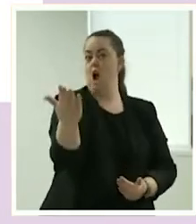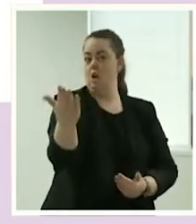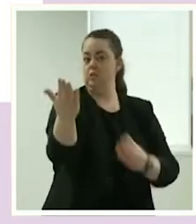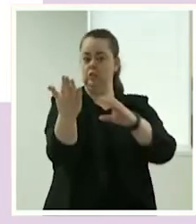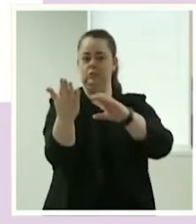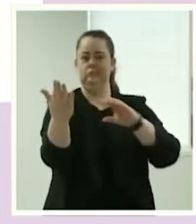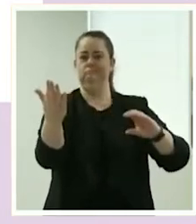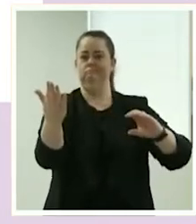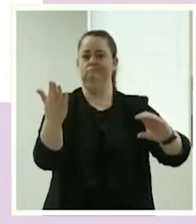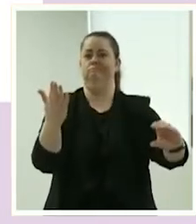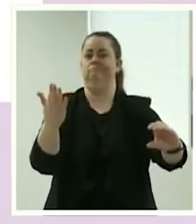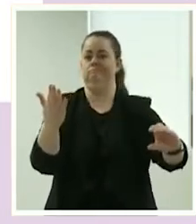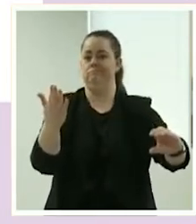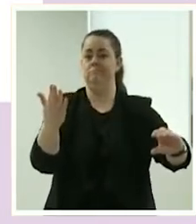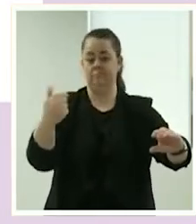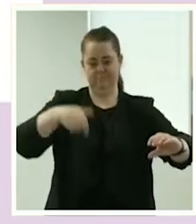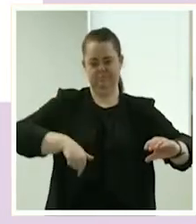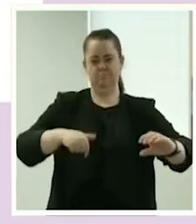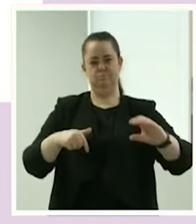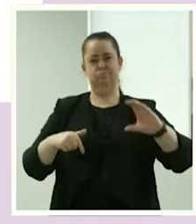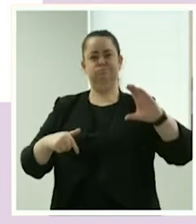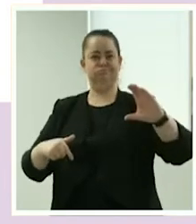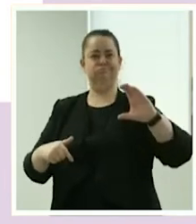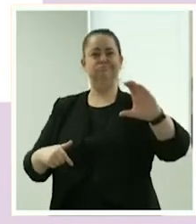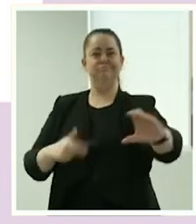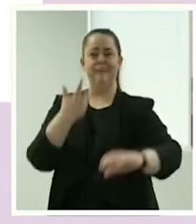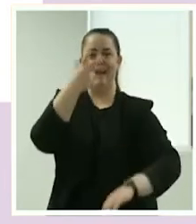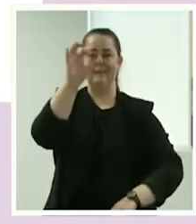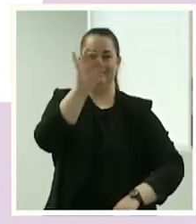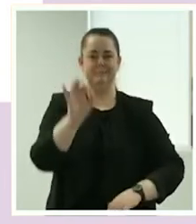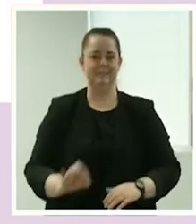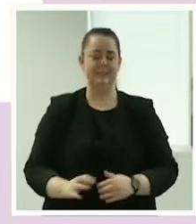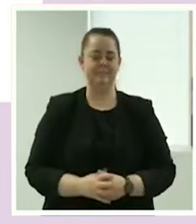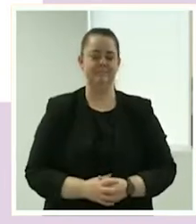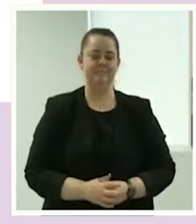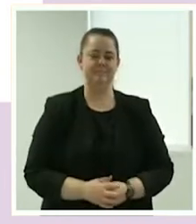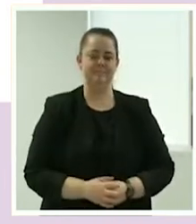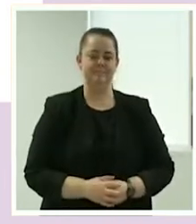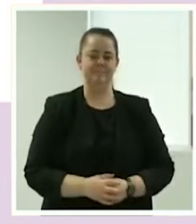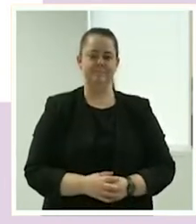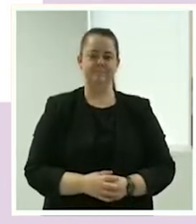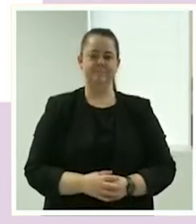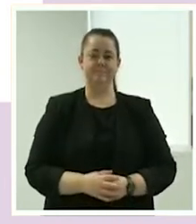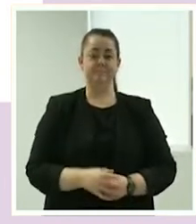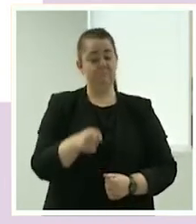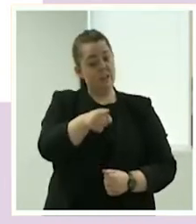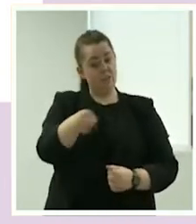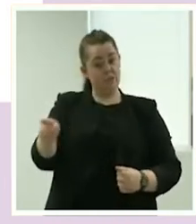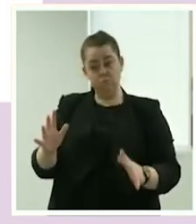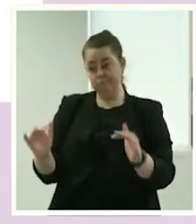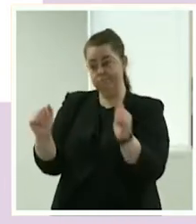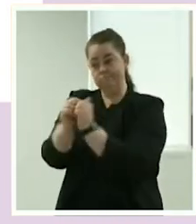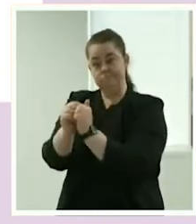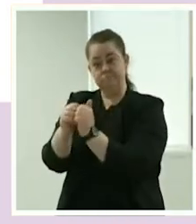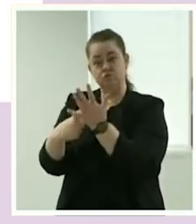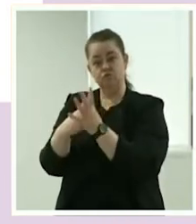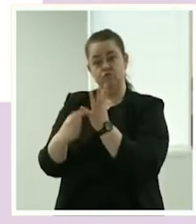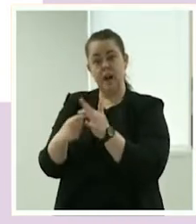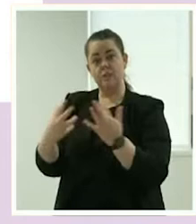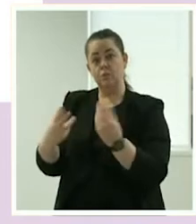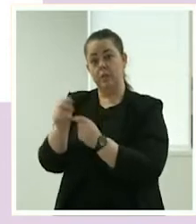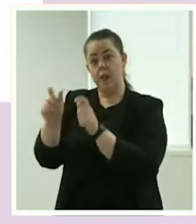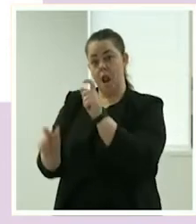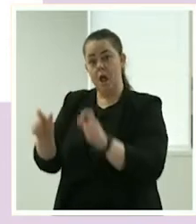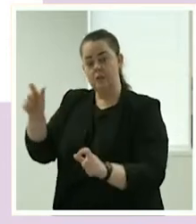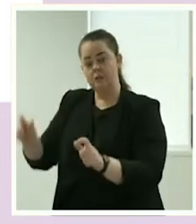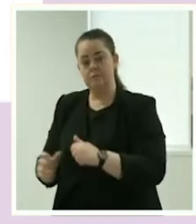also set their own terms, including their rates directly with their clients. After platform fees from Monday to